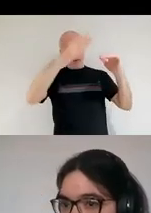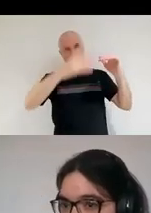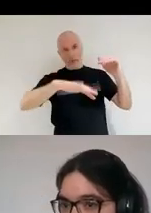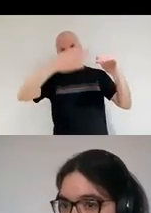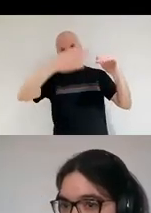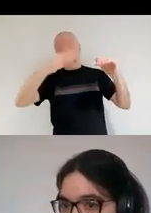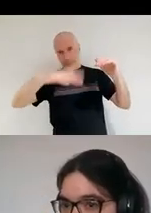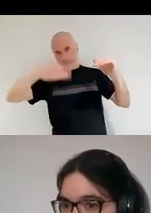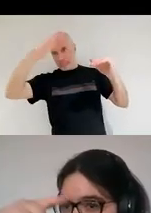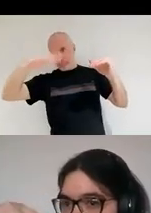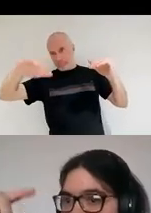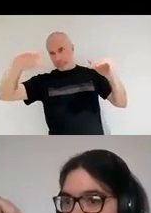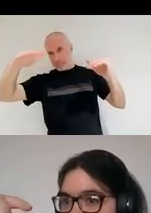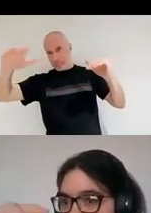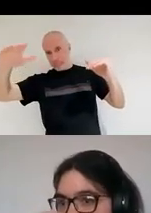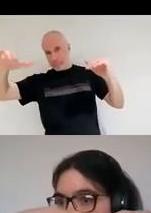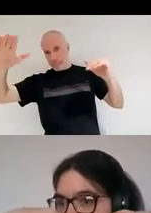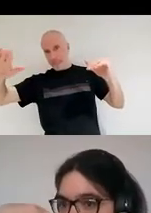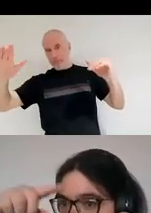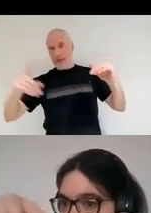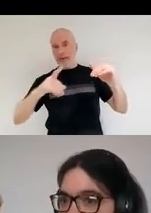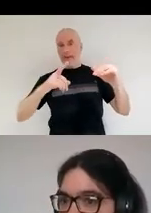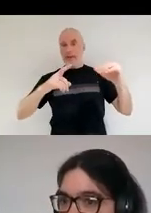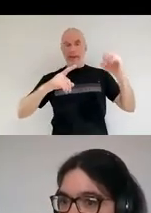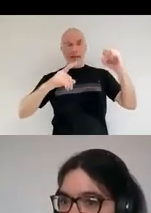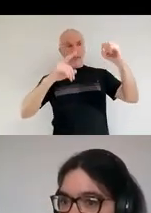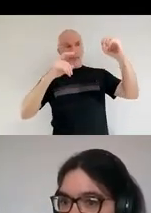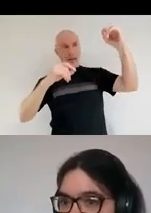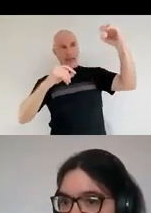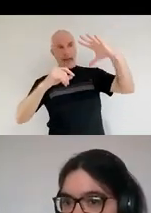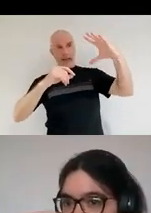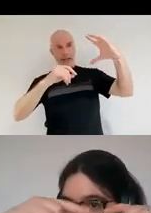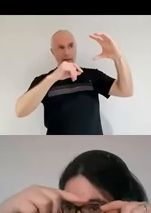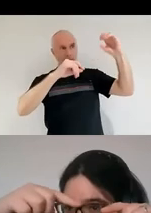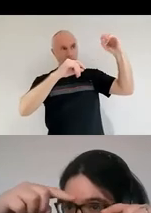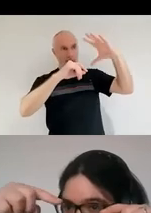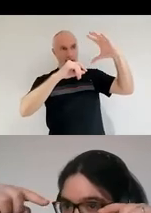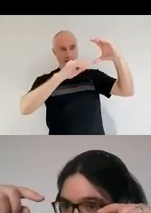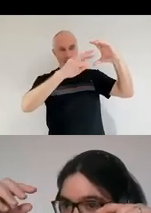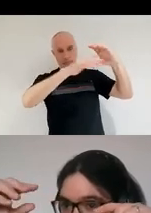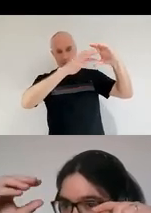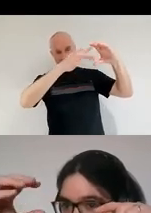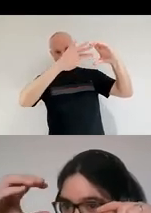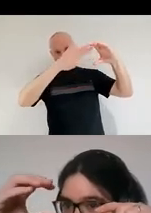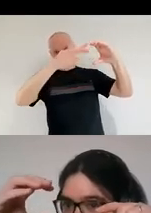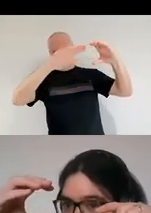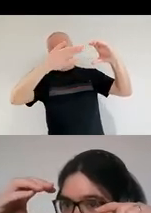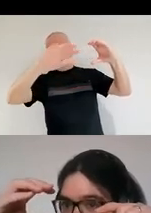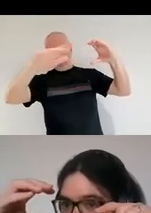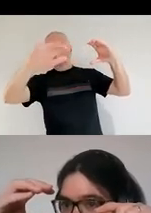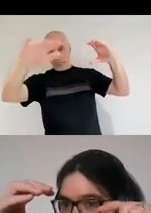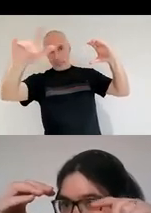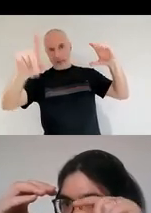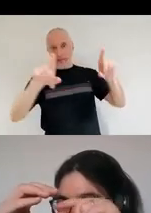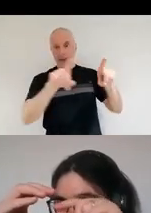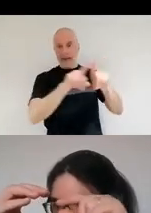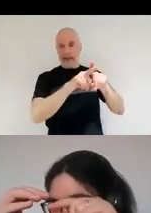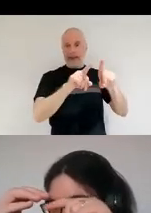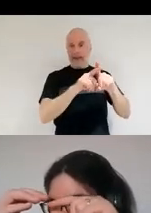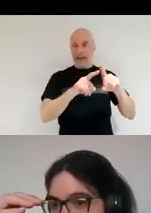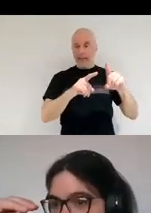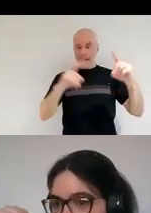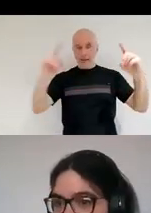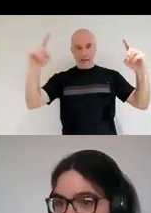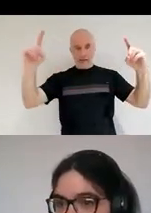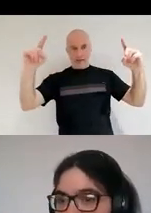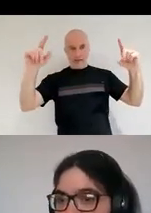much this this light is kind of oscillating in space. If the size of the oscillation is about the size of the screen, it becomes